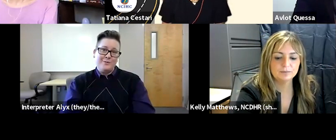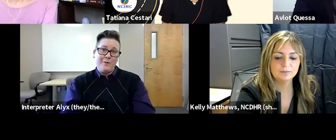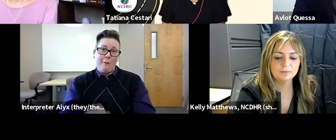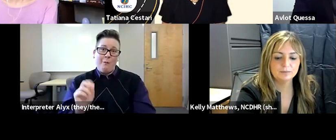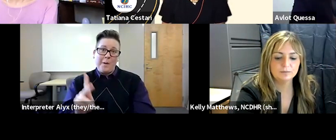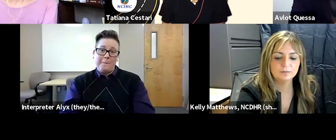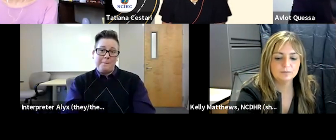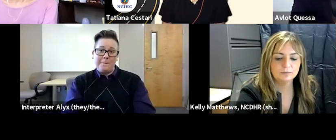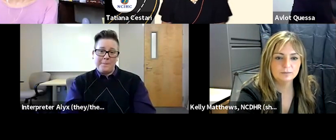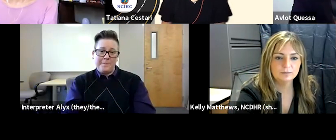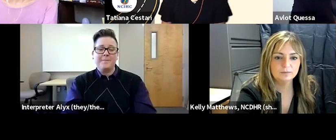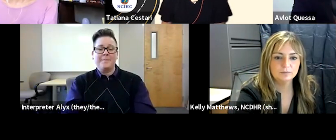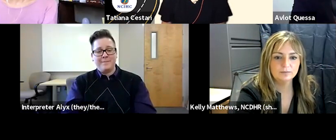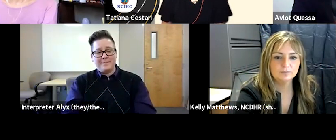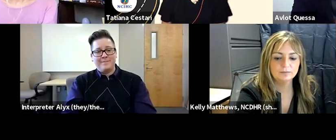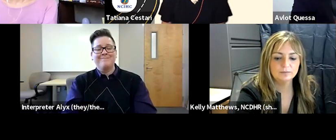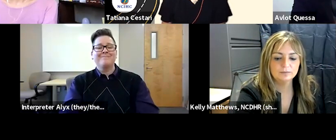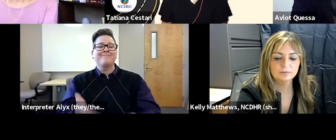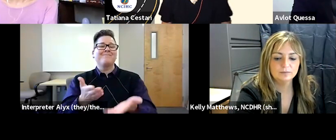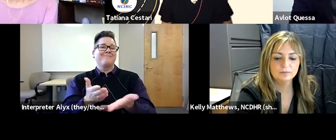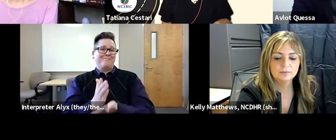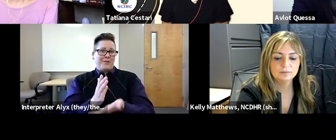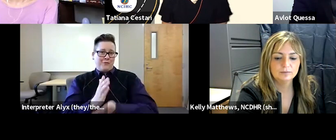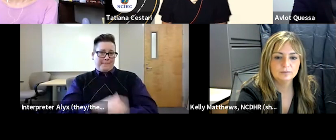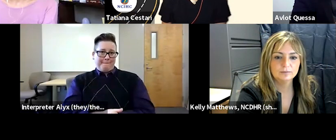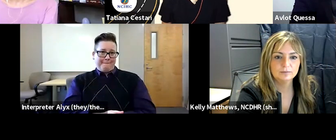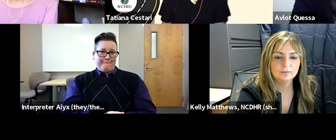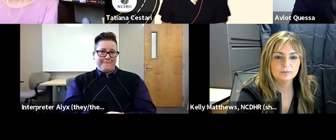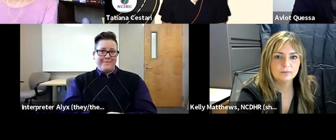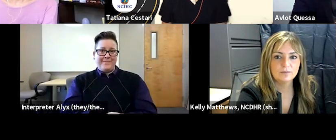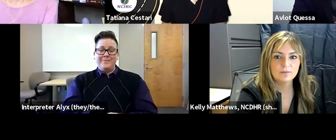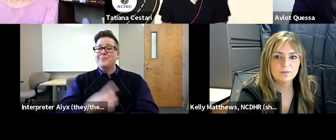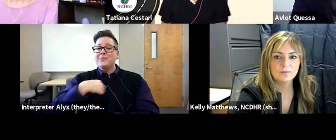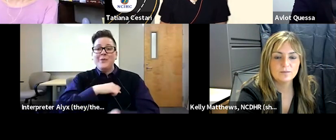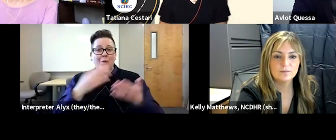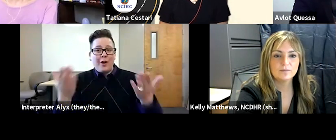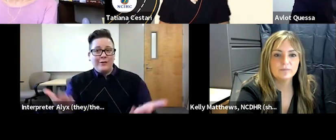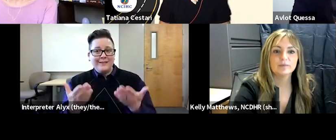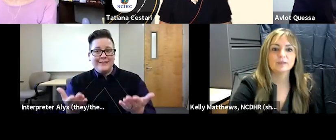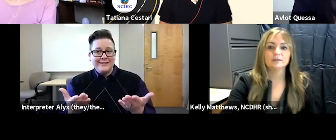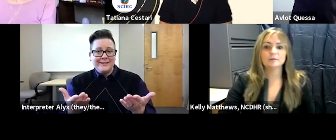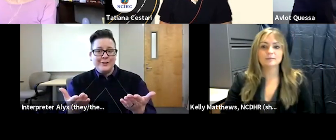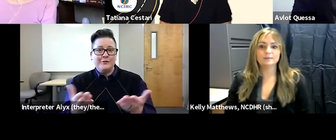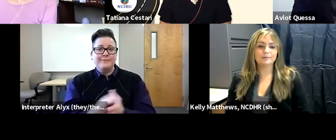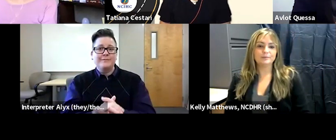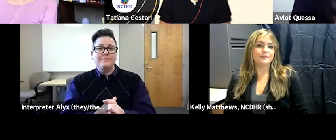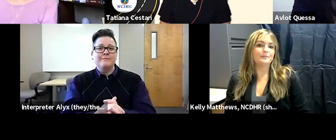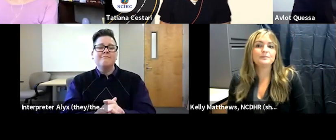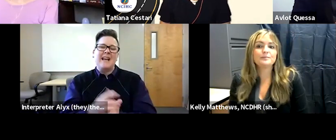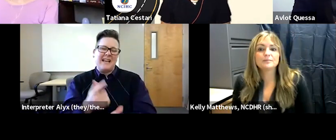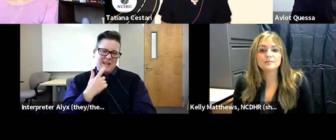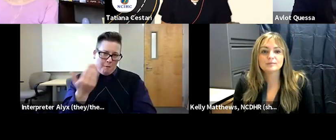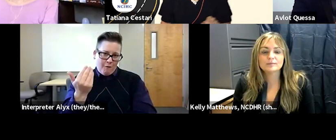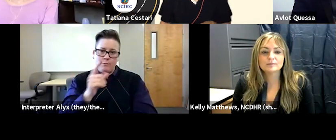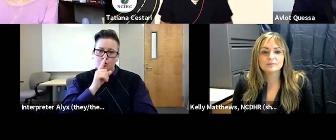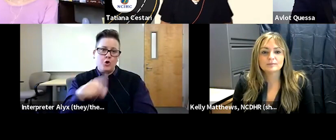all right so we are here um and um as i said before i'm sure